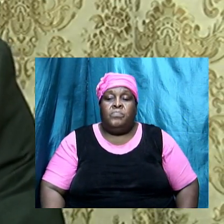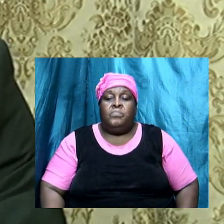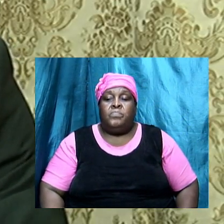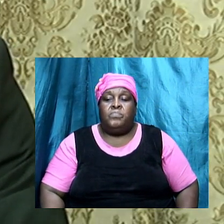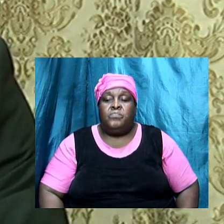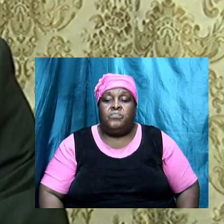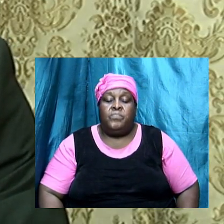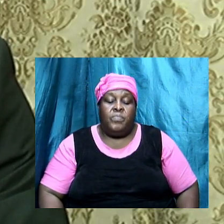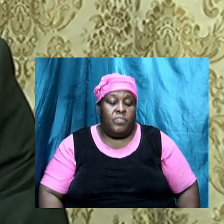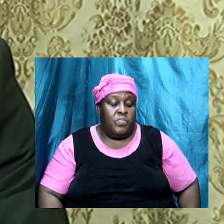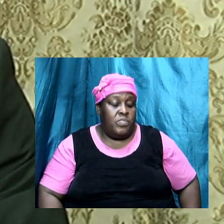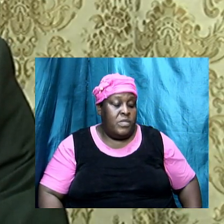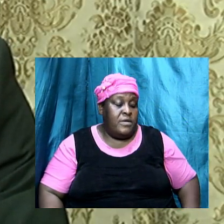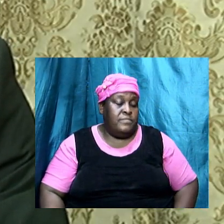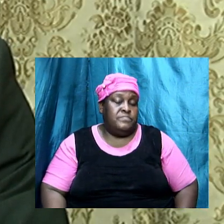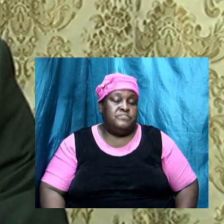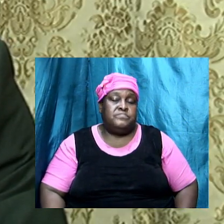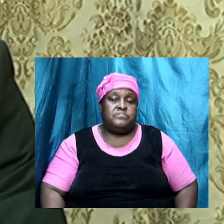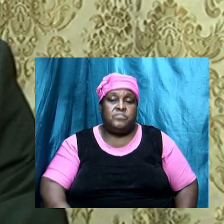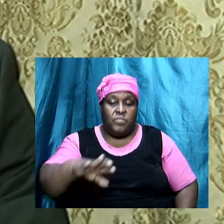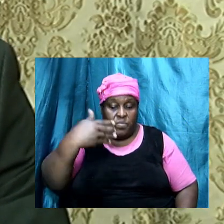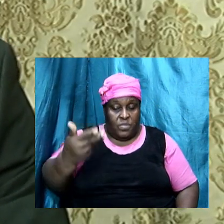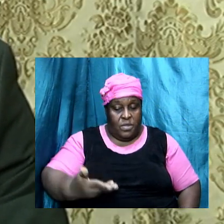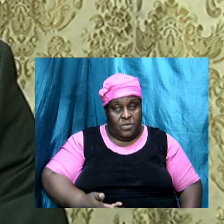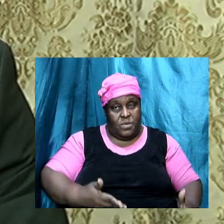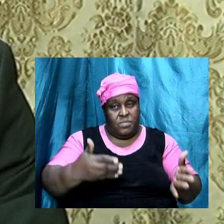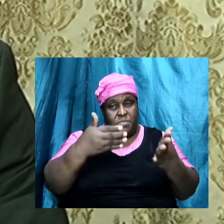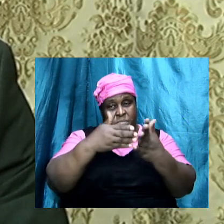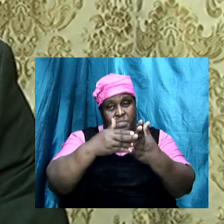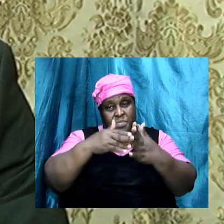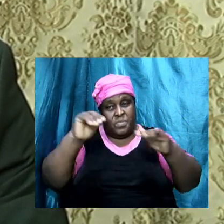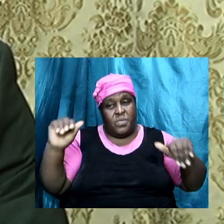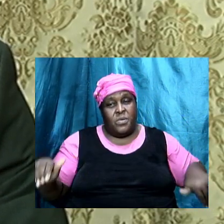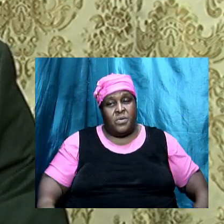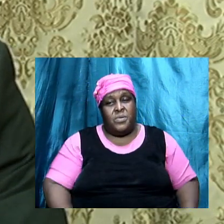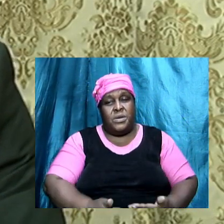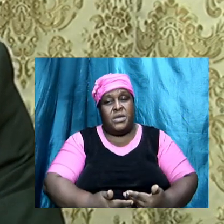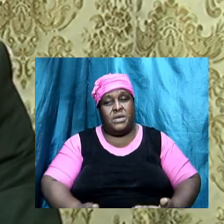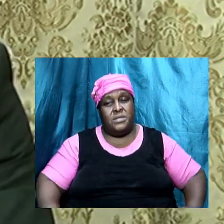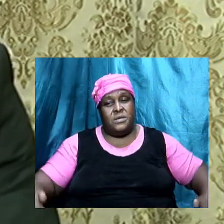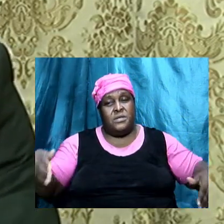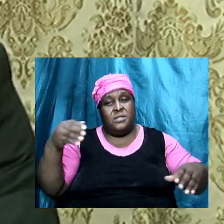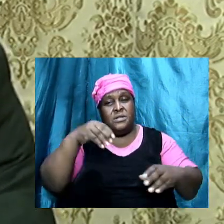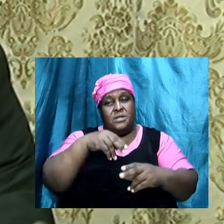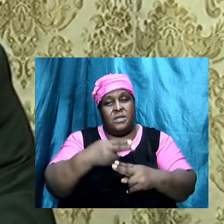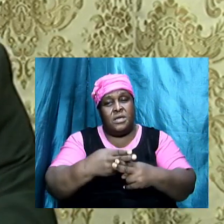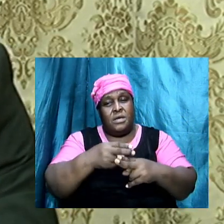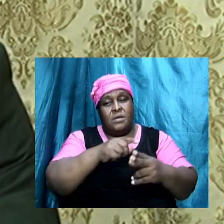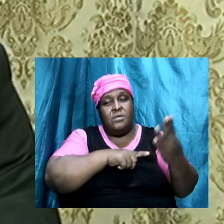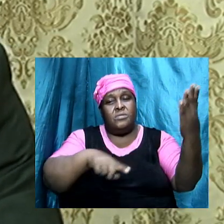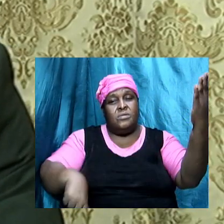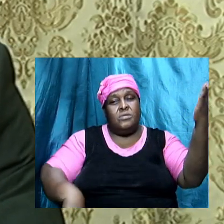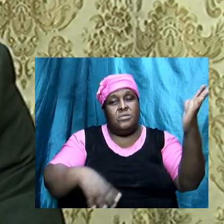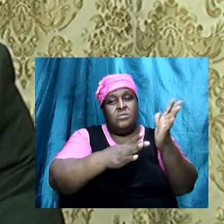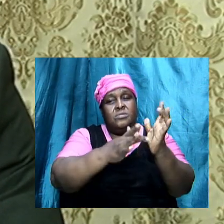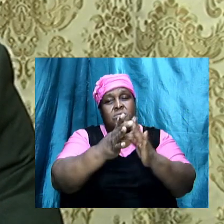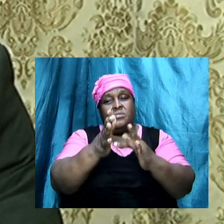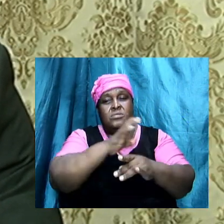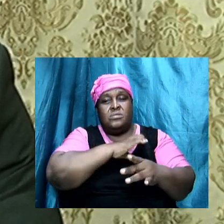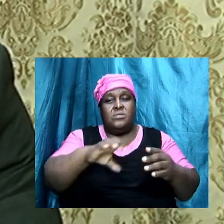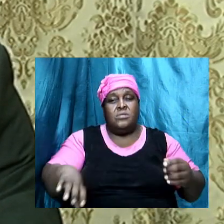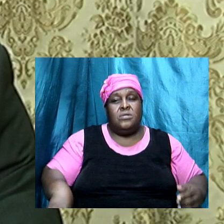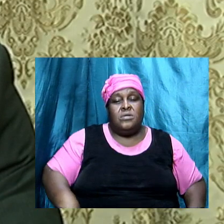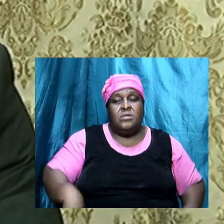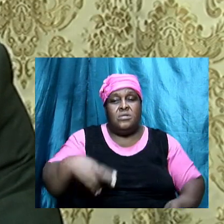welcome again. Greetings in the name of the Lord Jesus Christ. Name that is above every name.